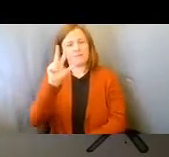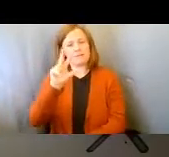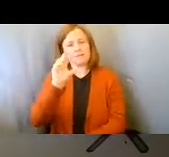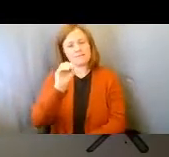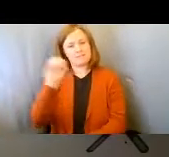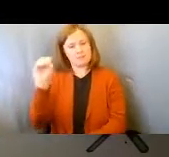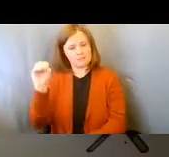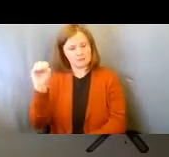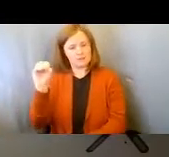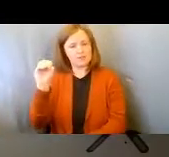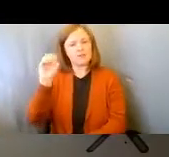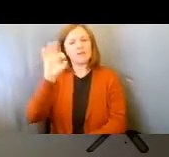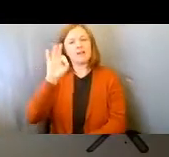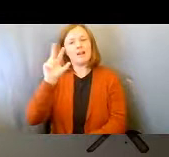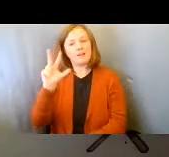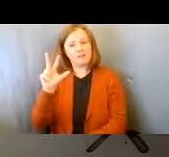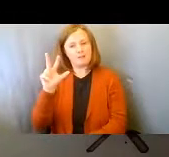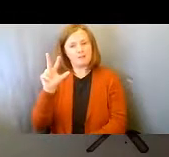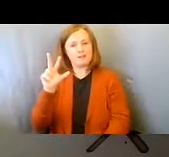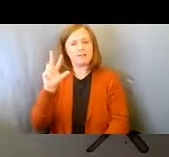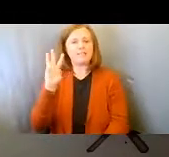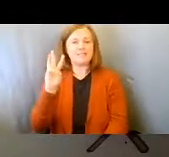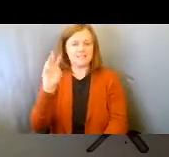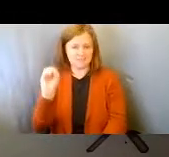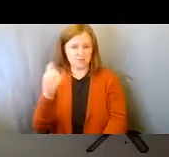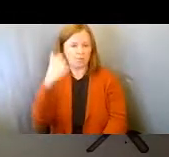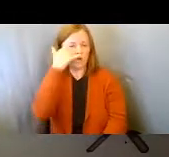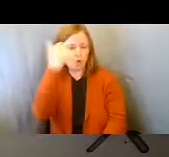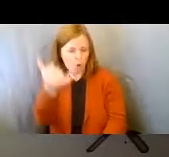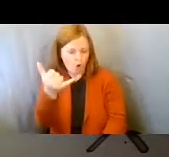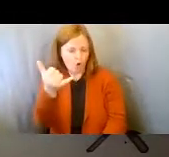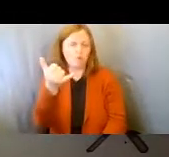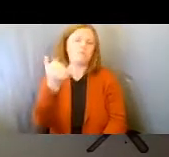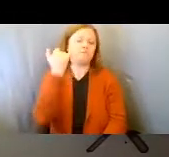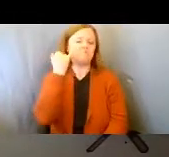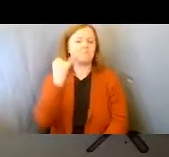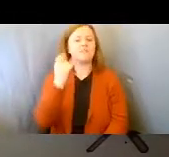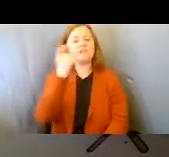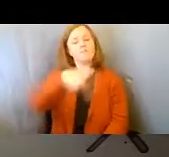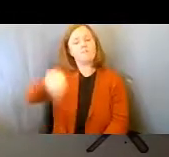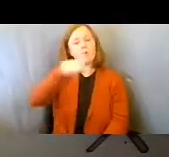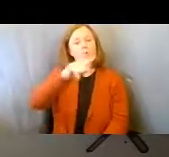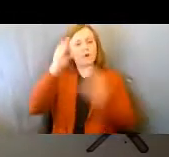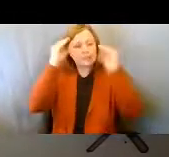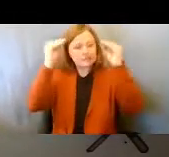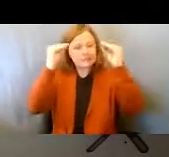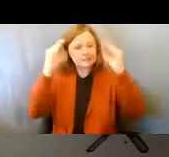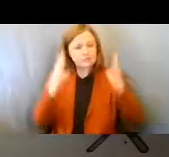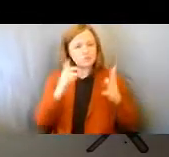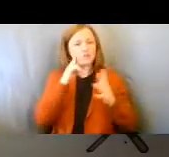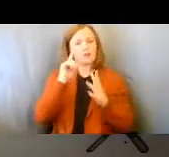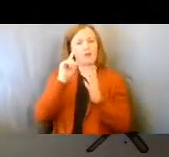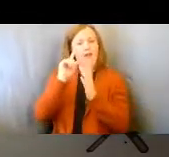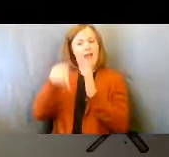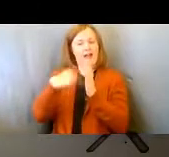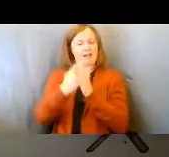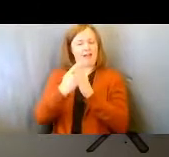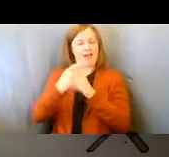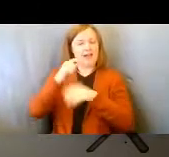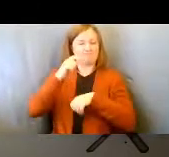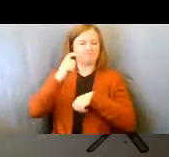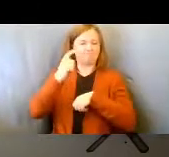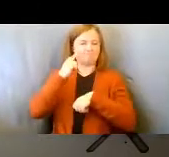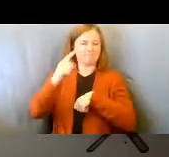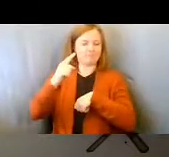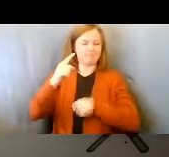-9360. If you're an educator looking for clock hours, we will